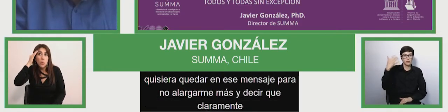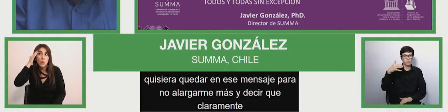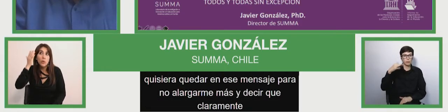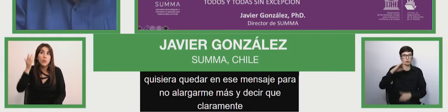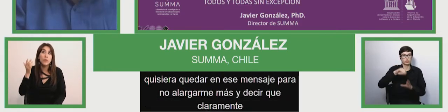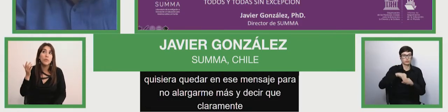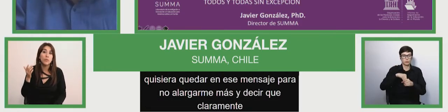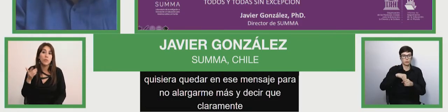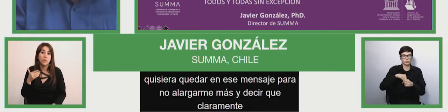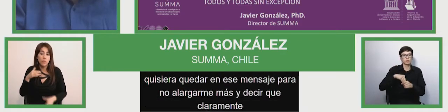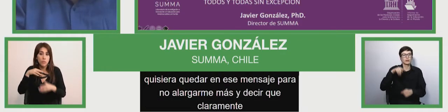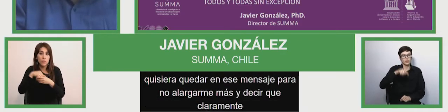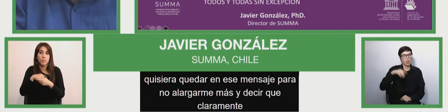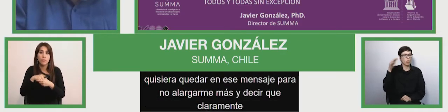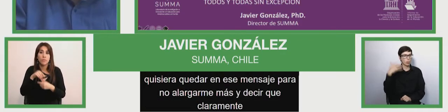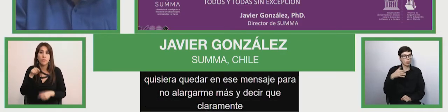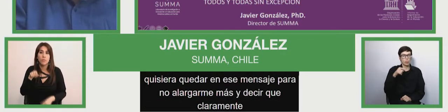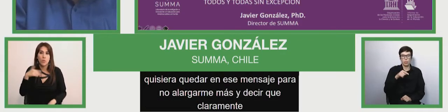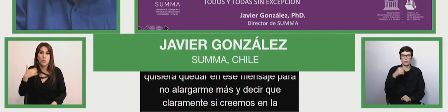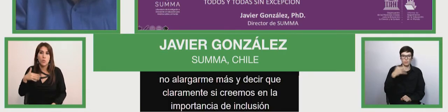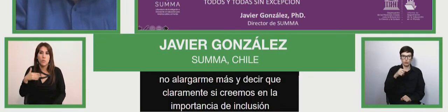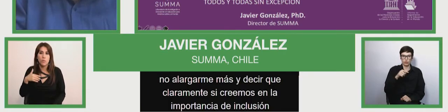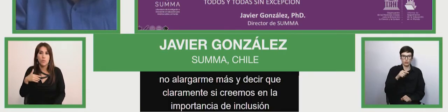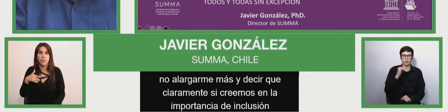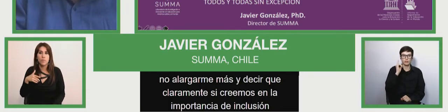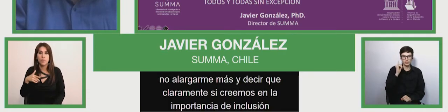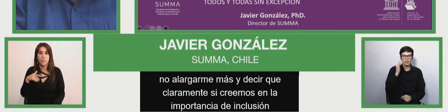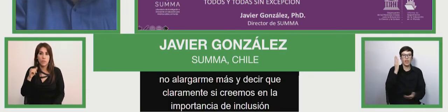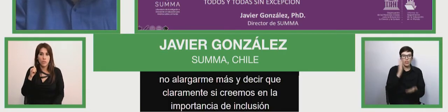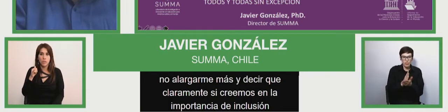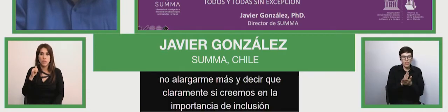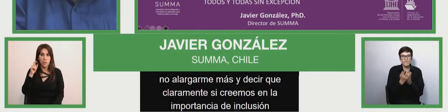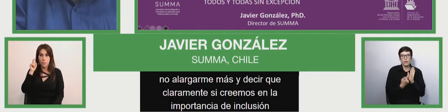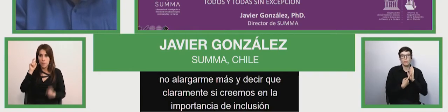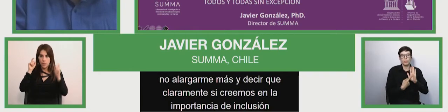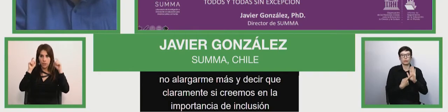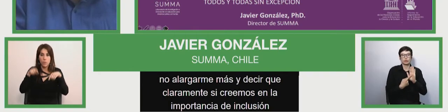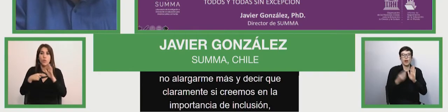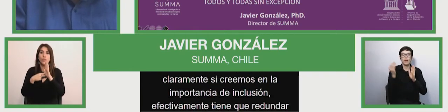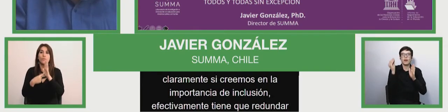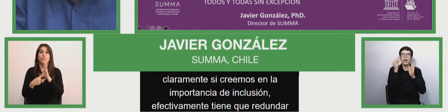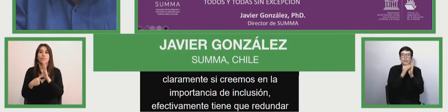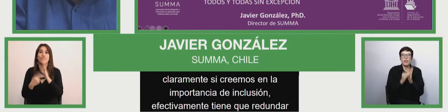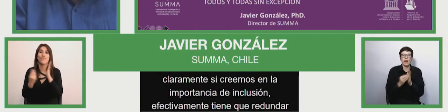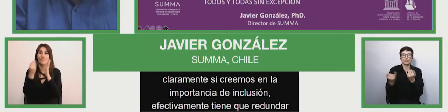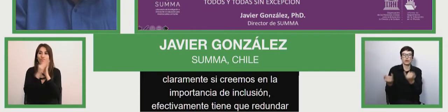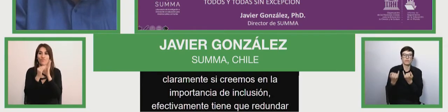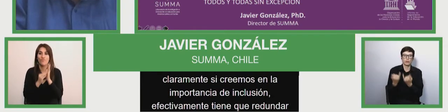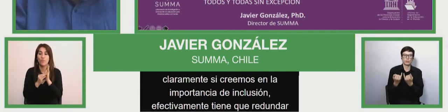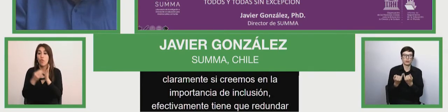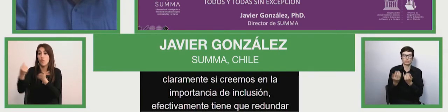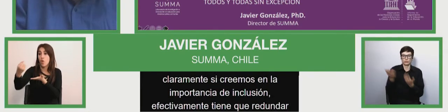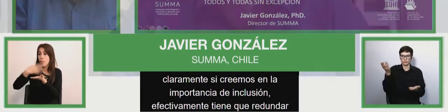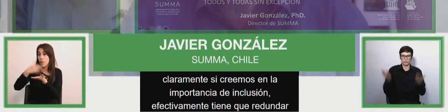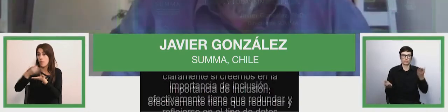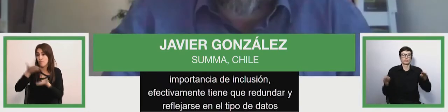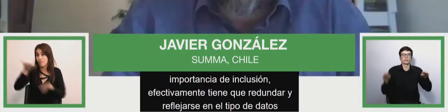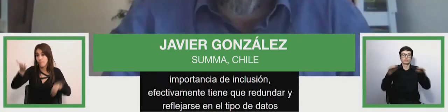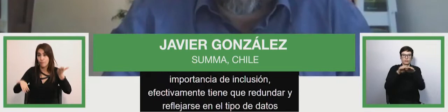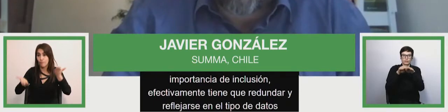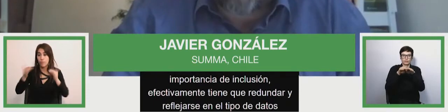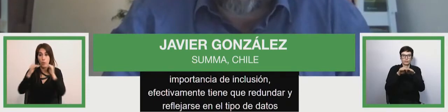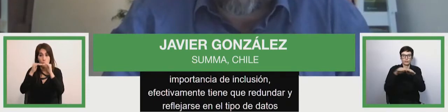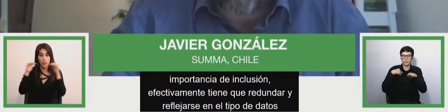then that has to mean that, that to reflect the type of data and the recollection of data